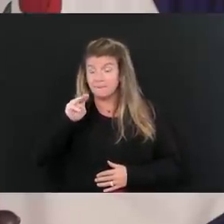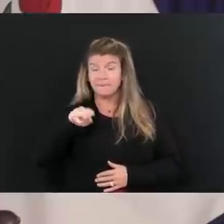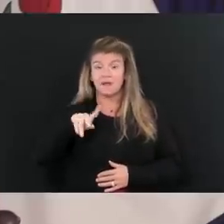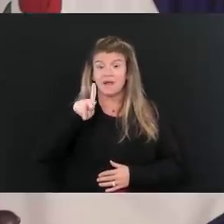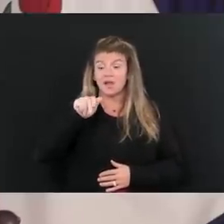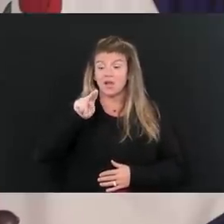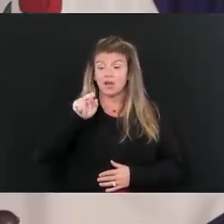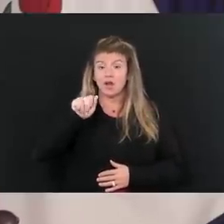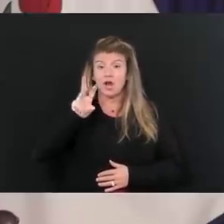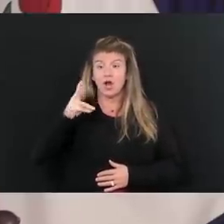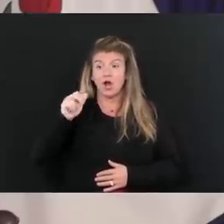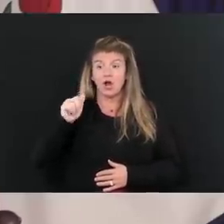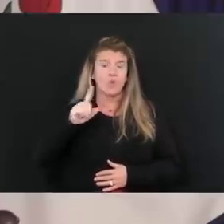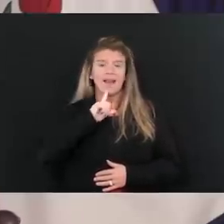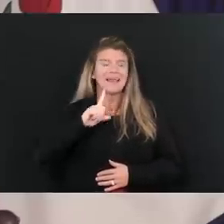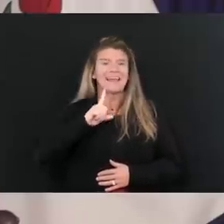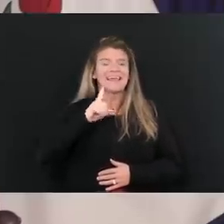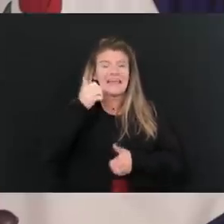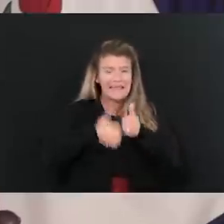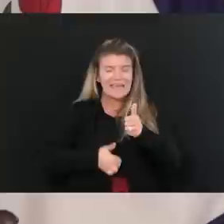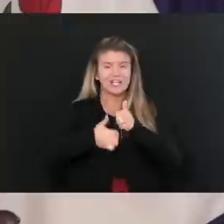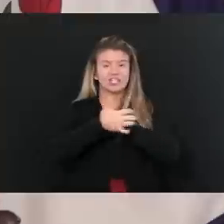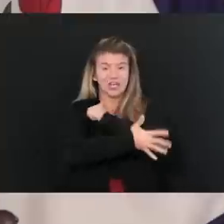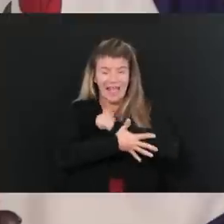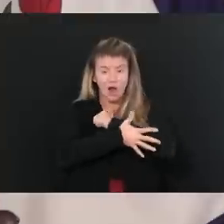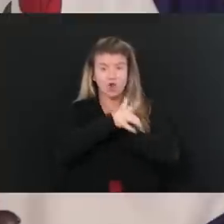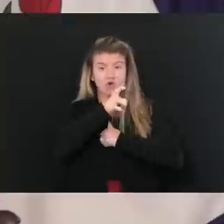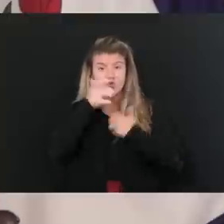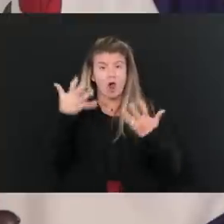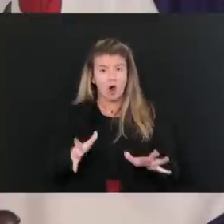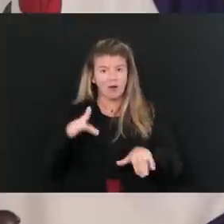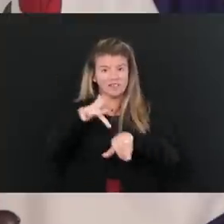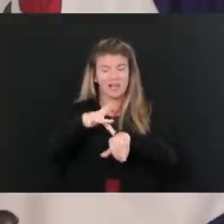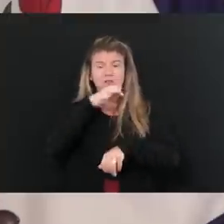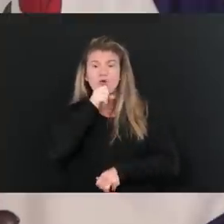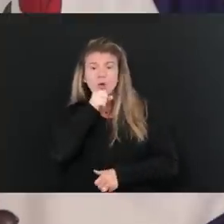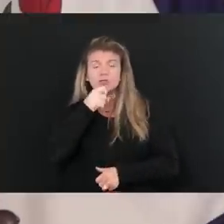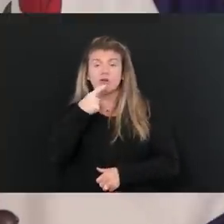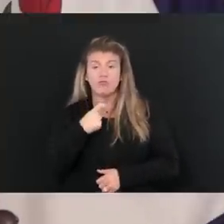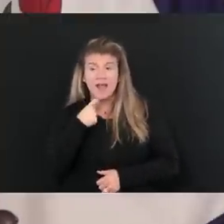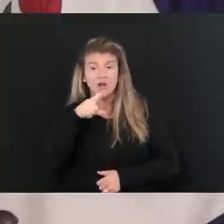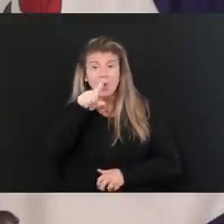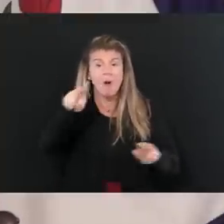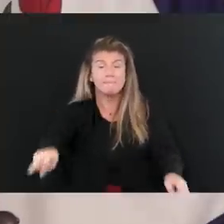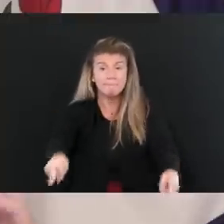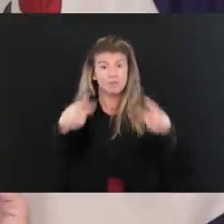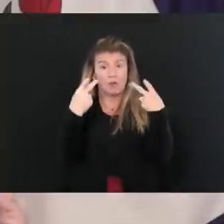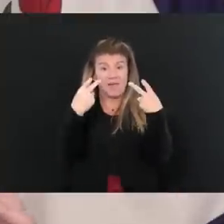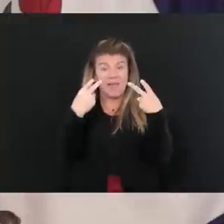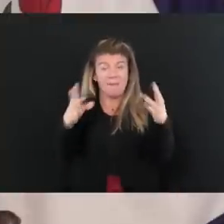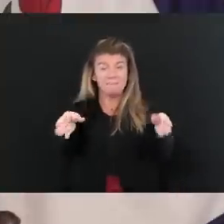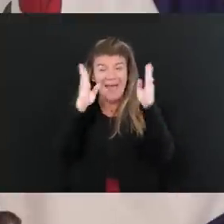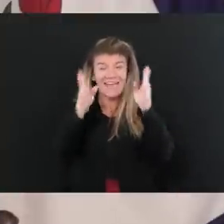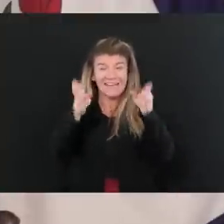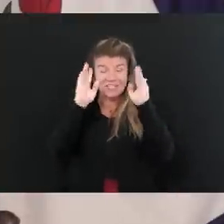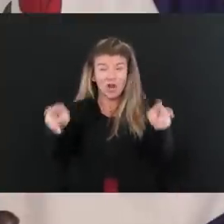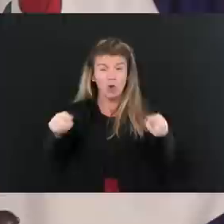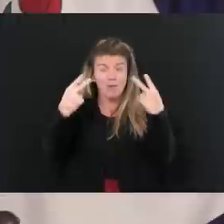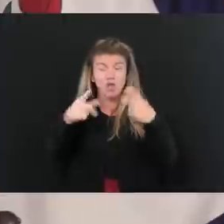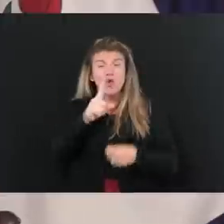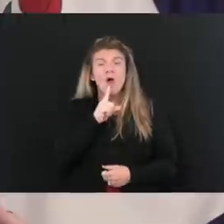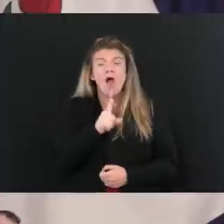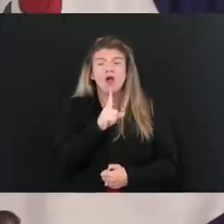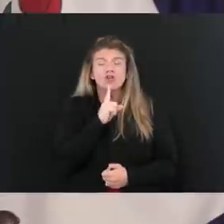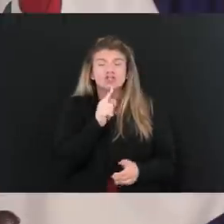all the counties that have been in the orange or in the red, listen to me. You are so close. You're